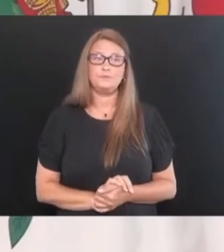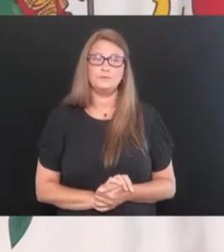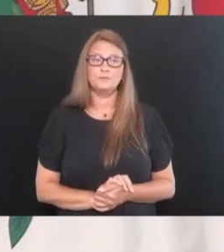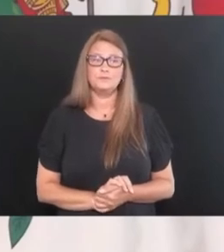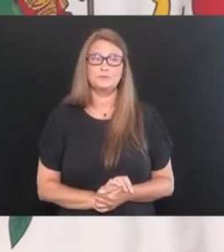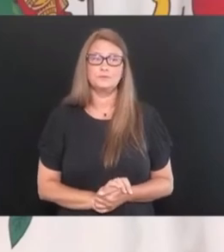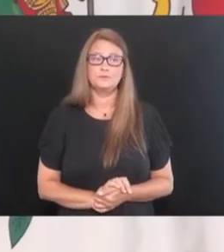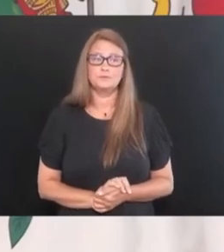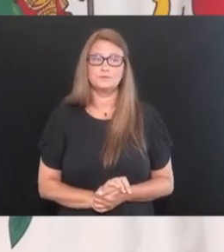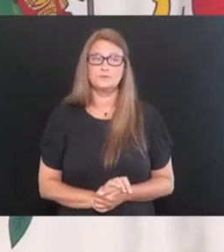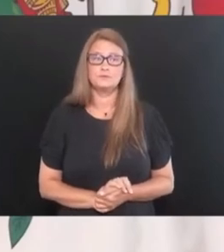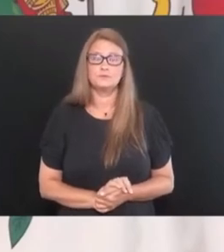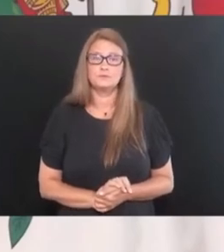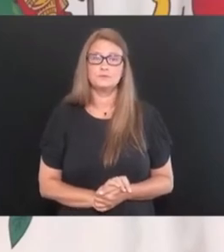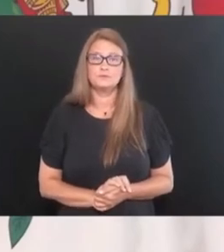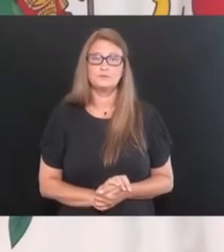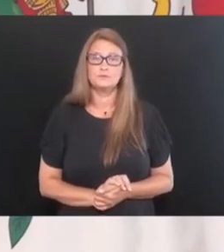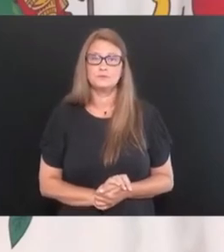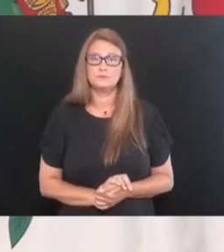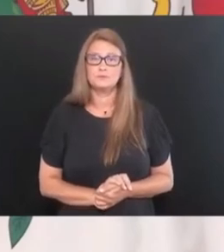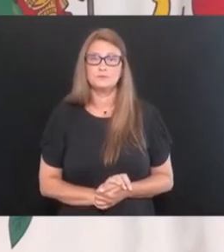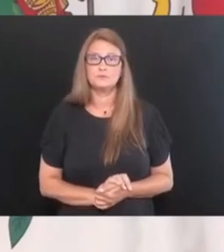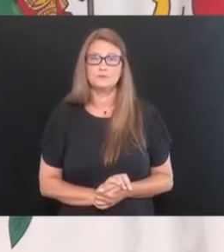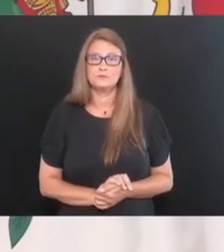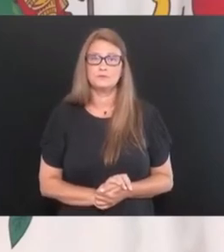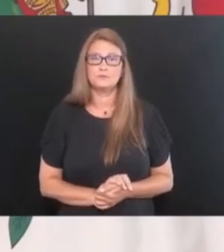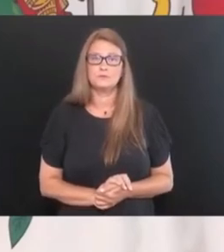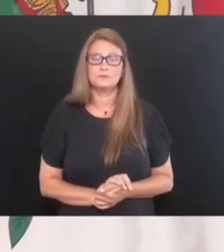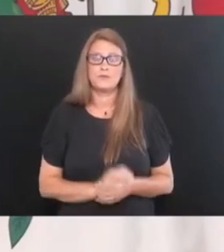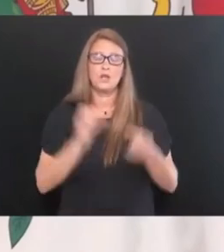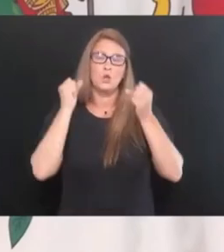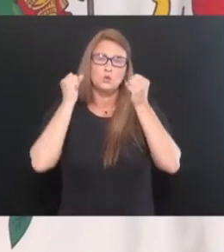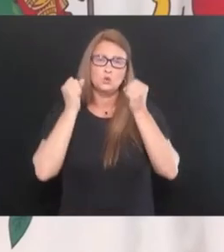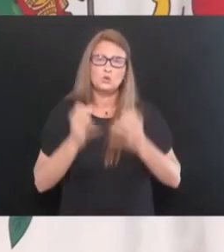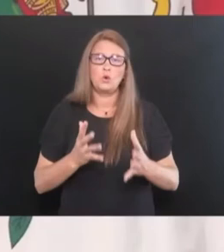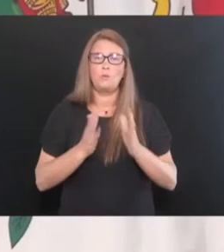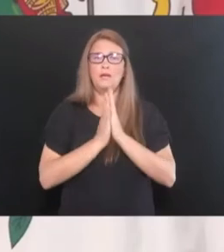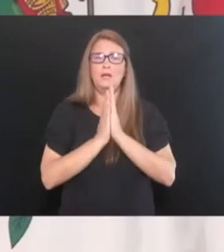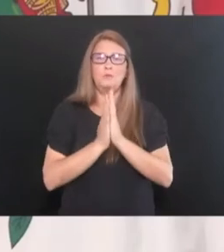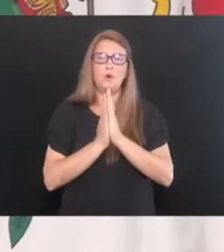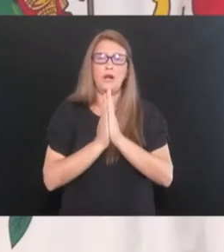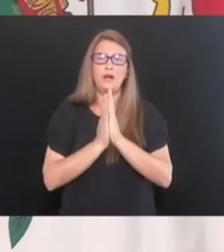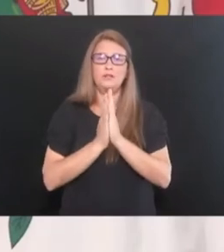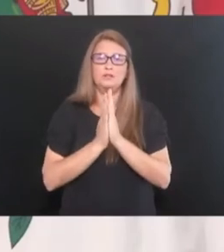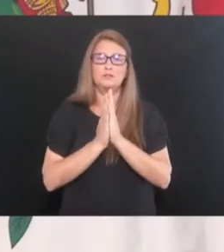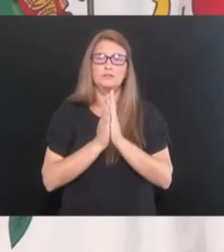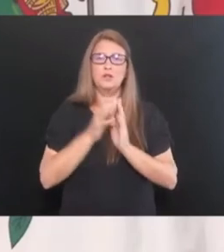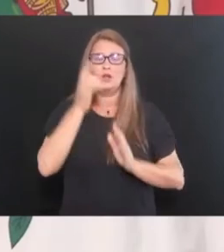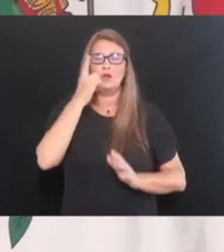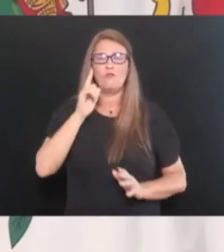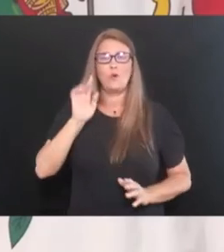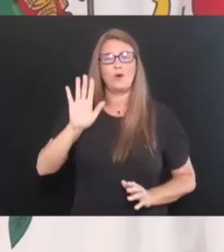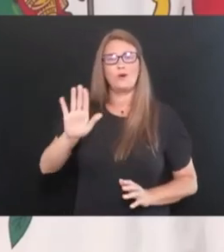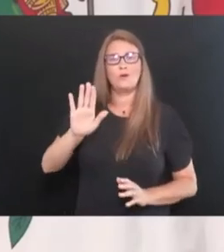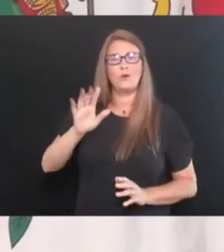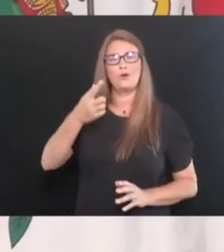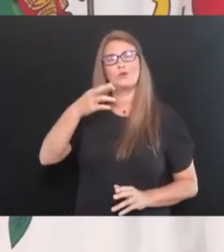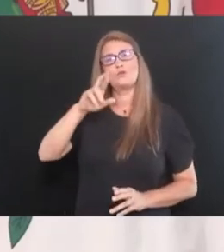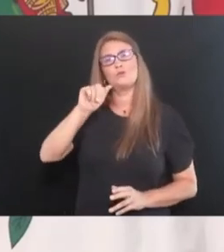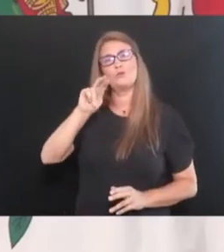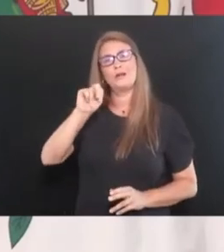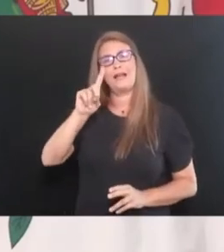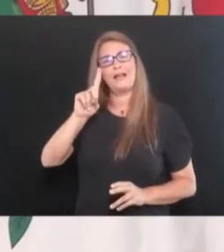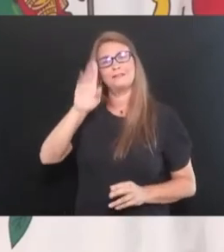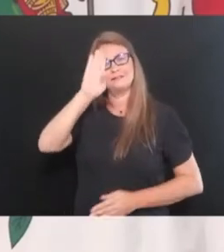a million, billion prayers, but especially prayers for those grandsons and those grand,